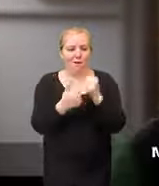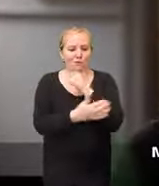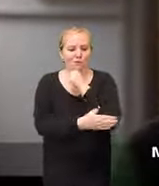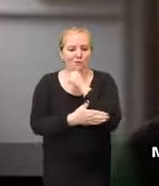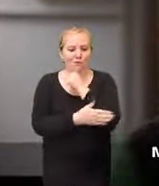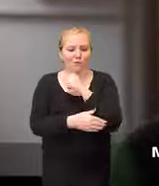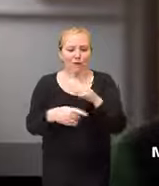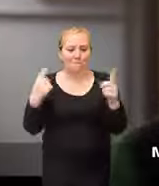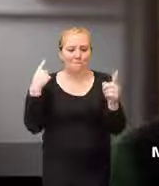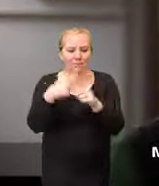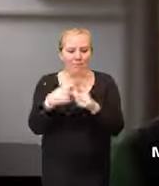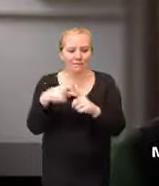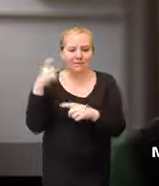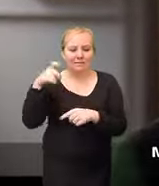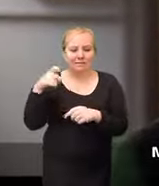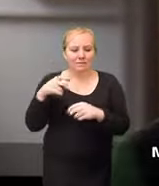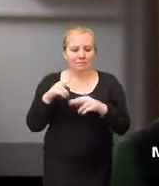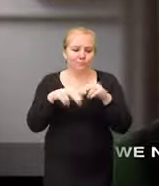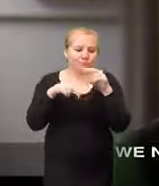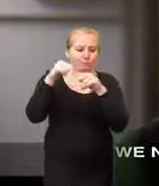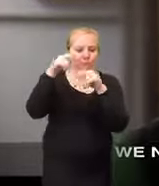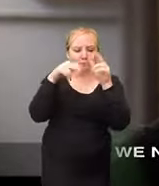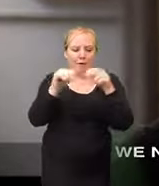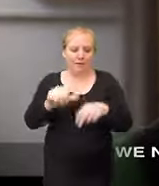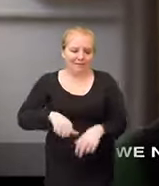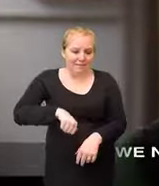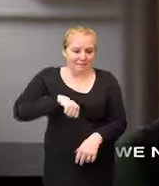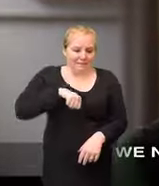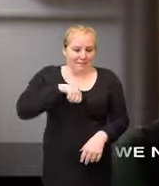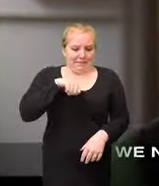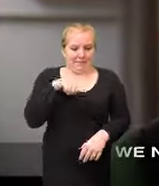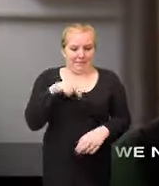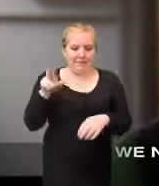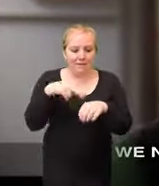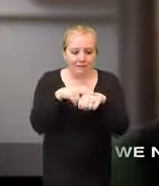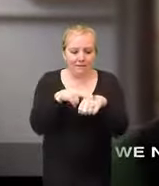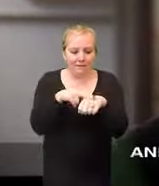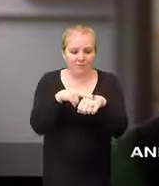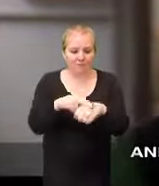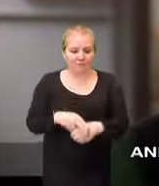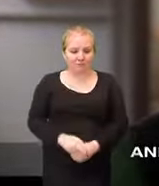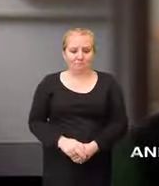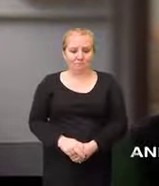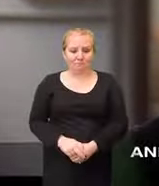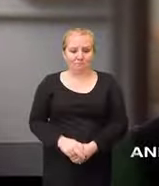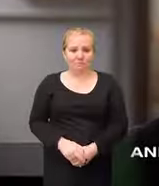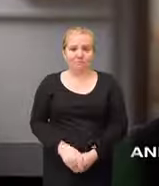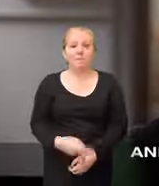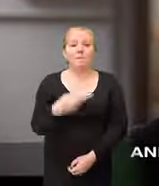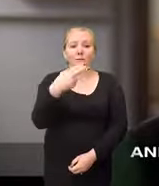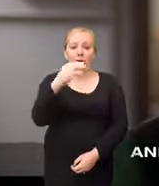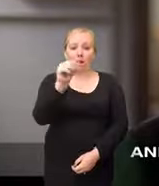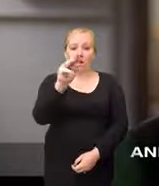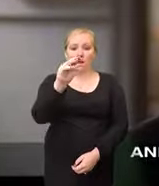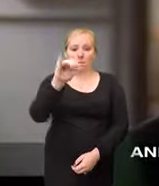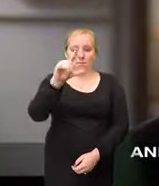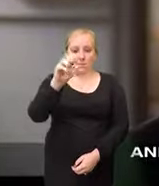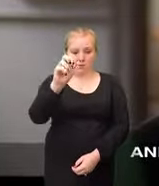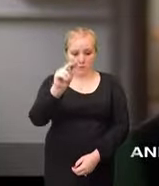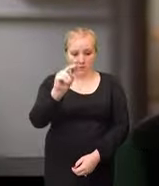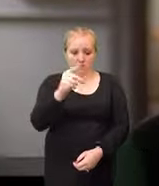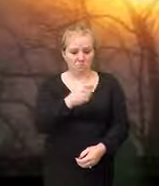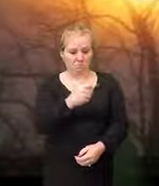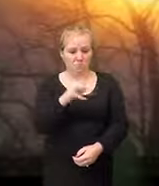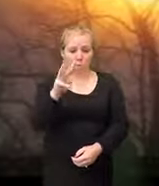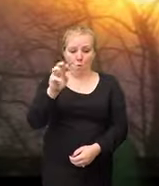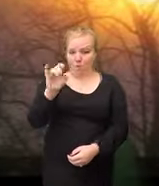lives mimicking our parents from other nations we now have our own empire to defend and a national character to develop